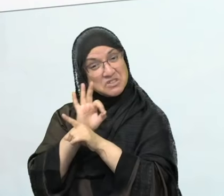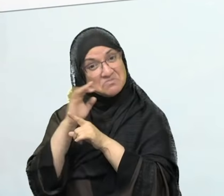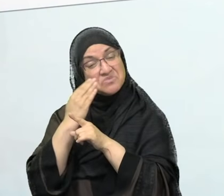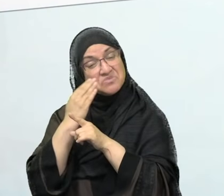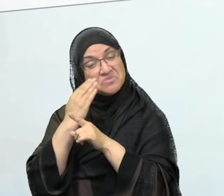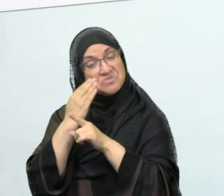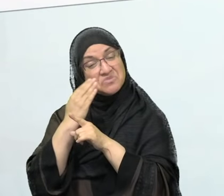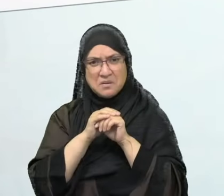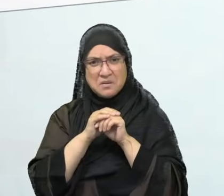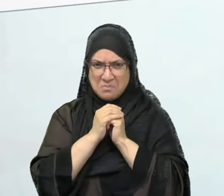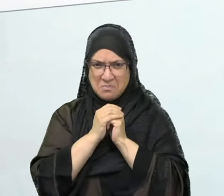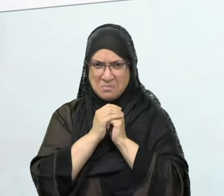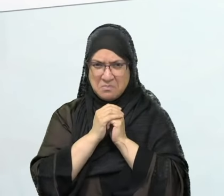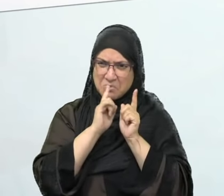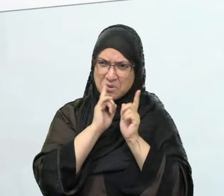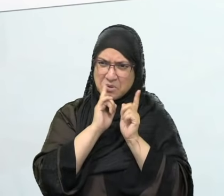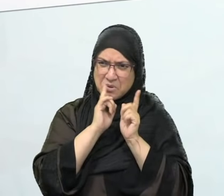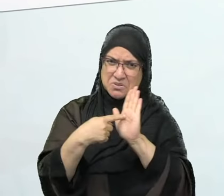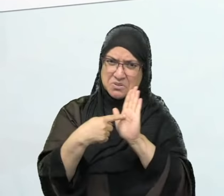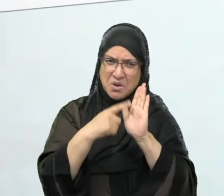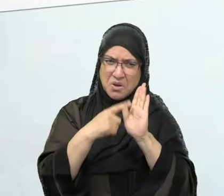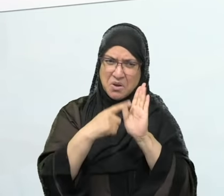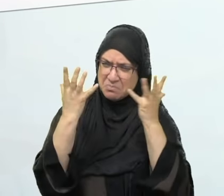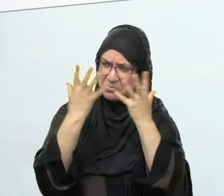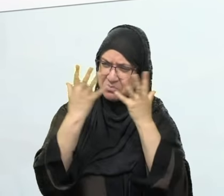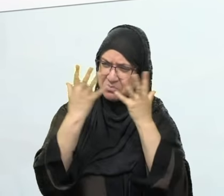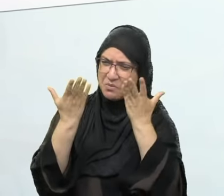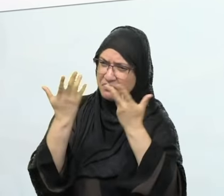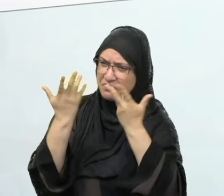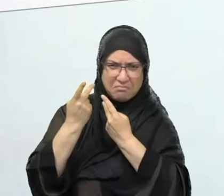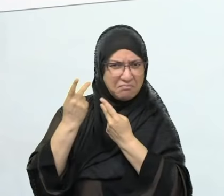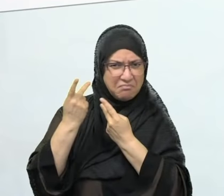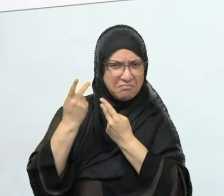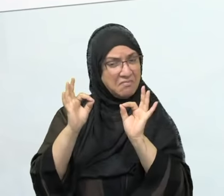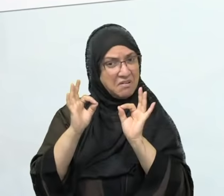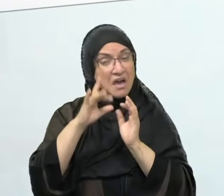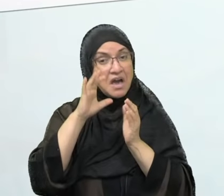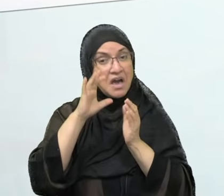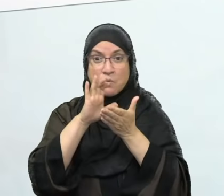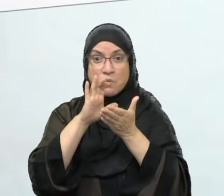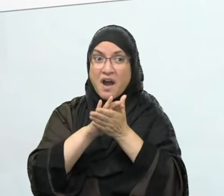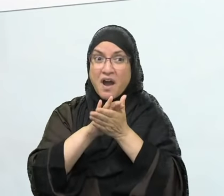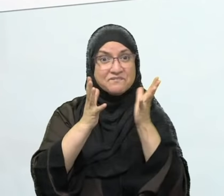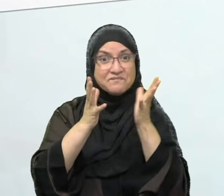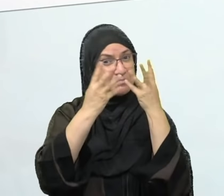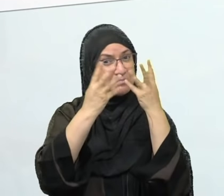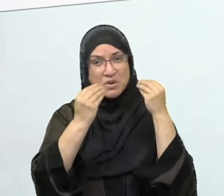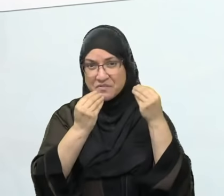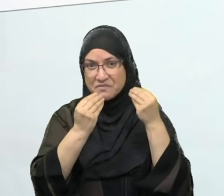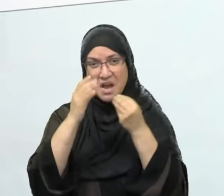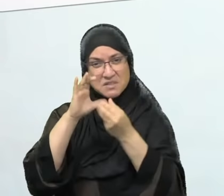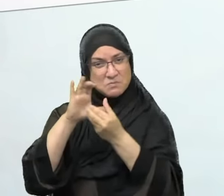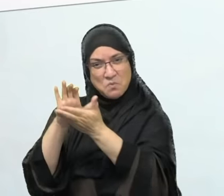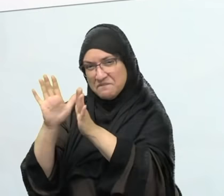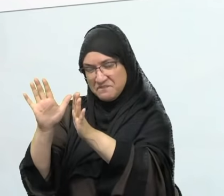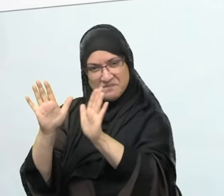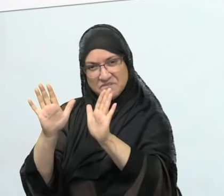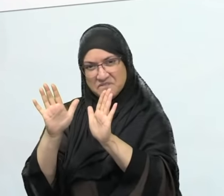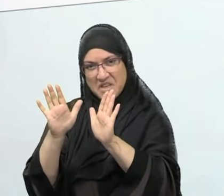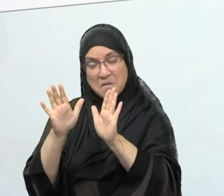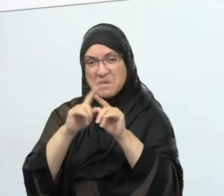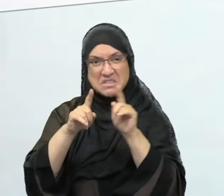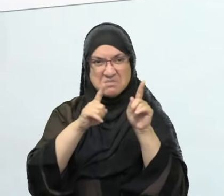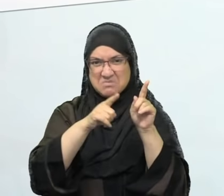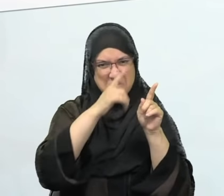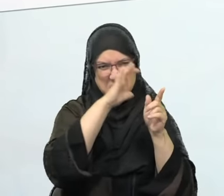a relationship, the discussion between a husband and a wife, that that's something that's praiseworthy to Allah subhanahu wa ta'ala. And by the way, some of the scholars,